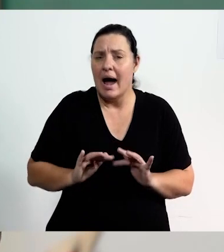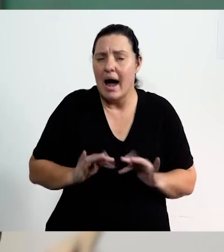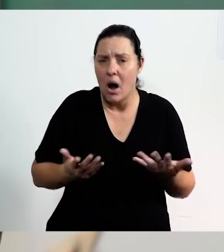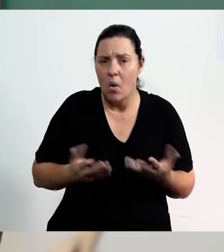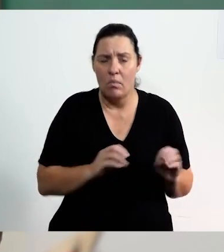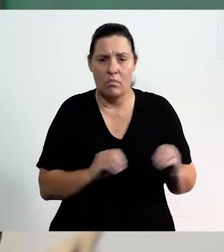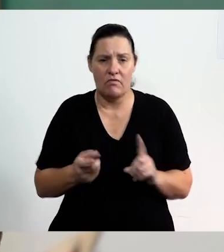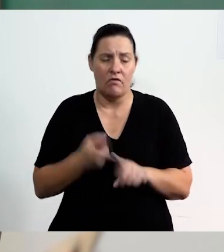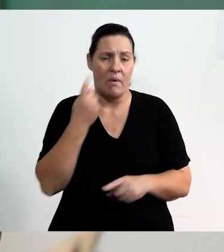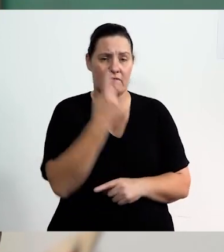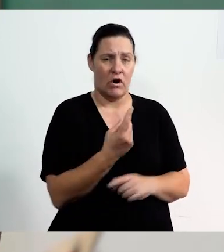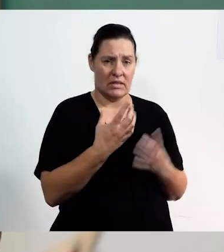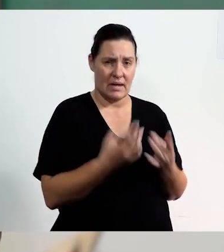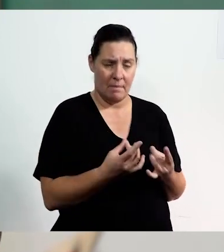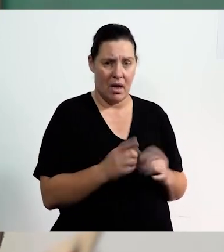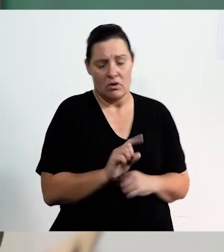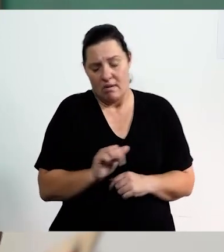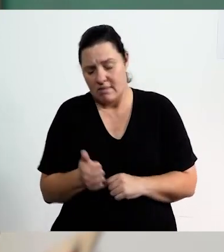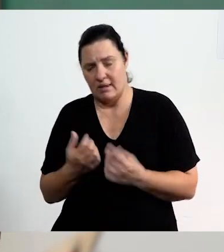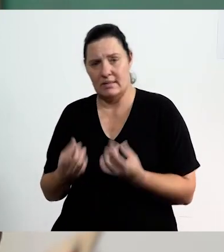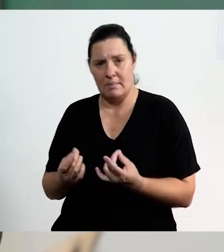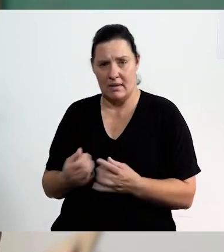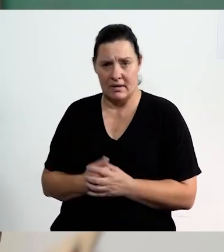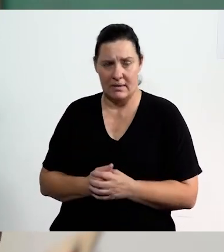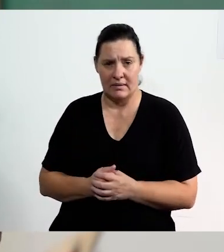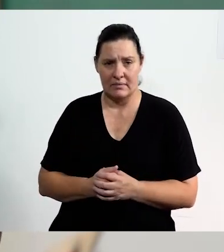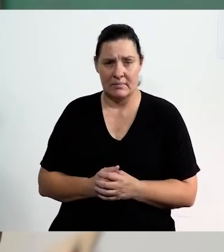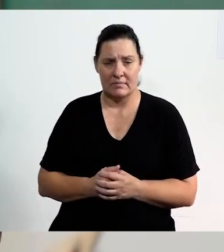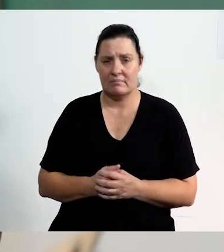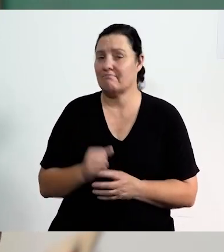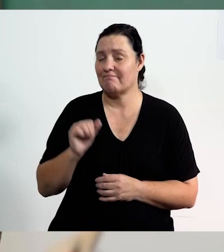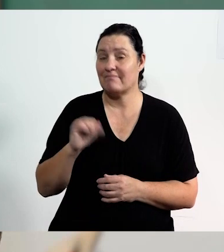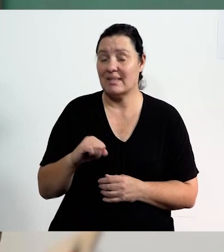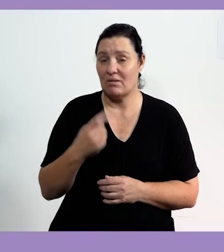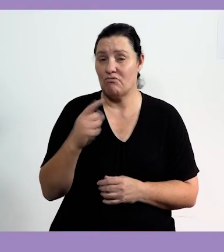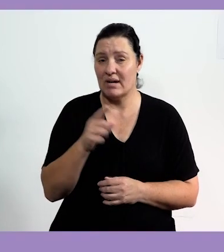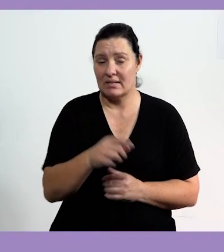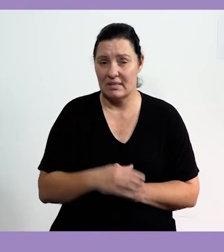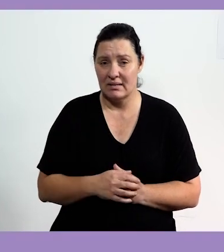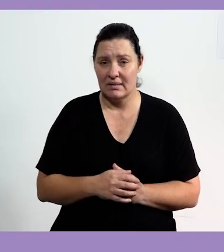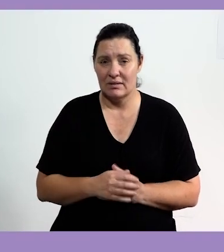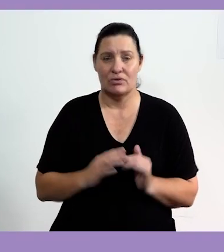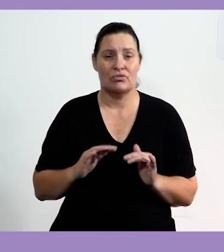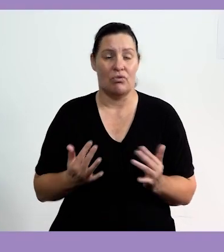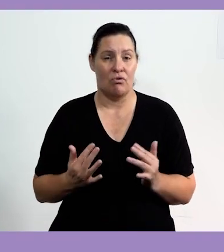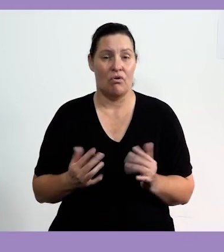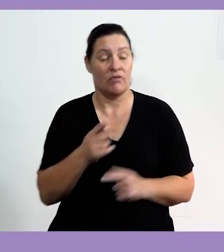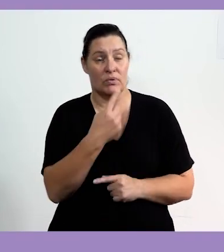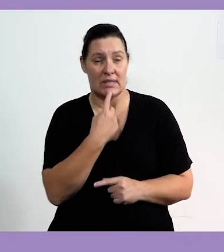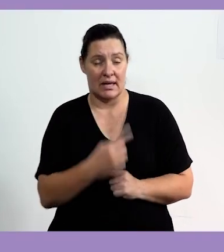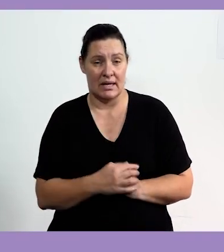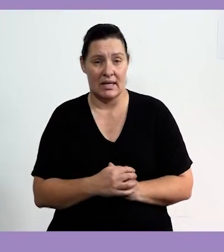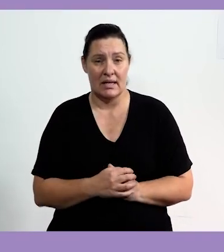How are we moving from the first number to the next number? Yes, you are correct. So